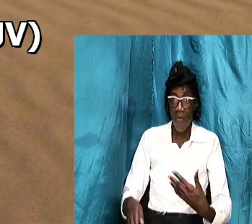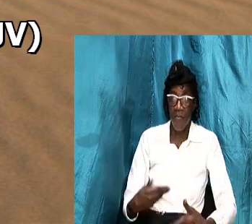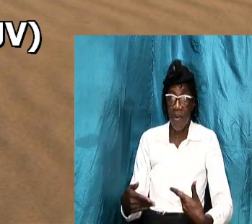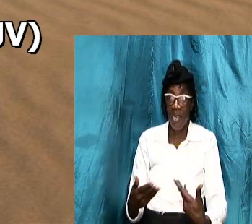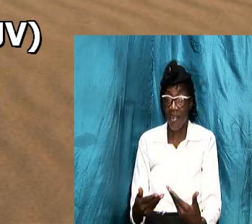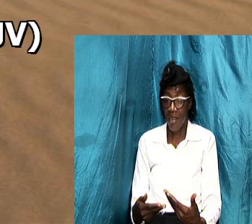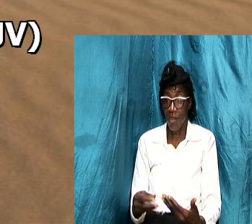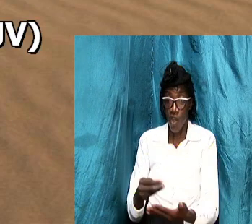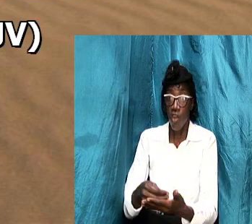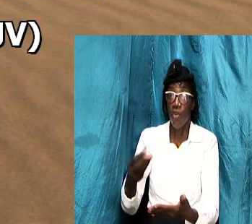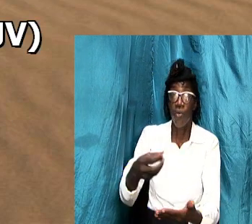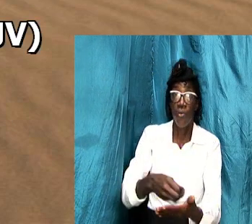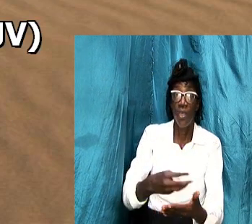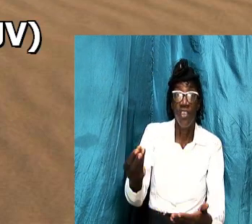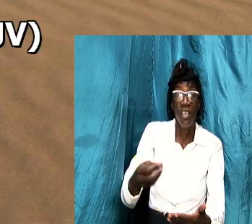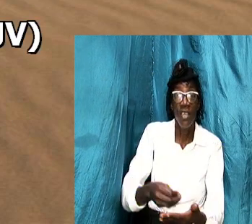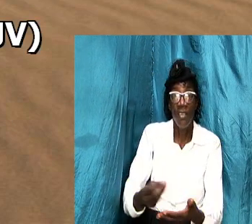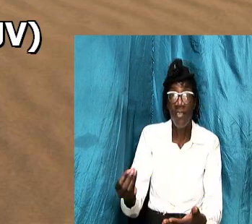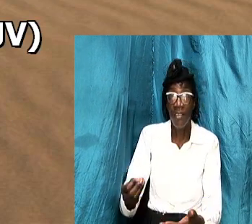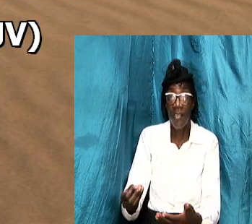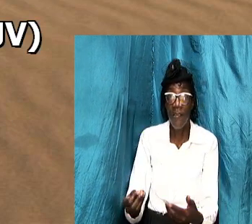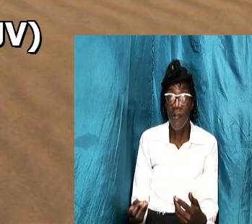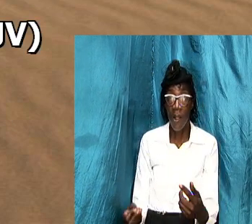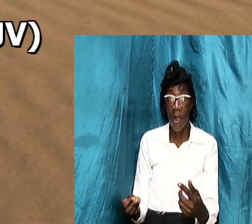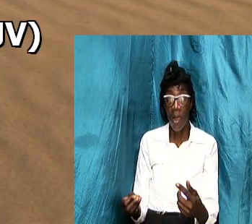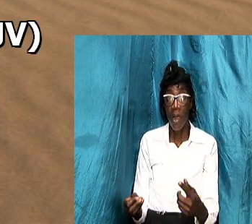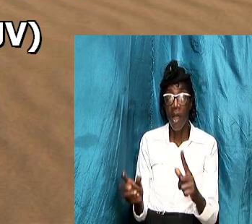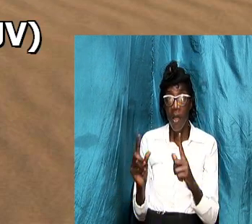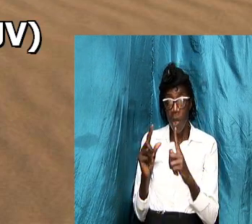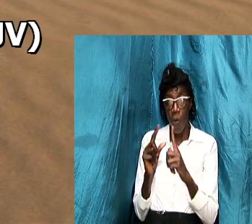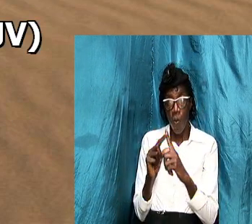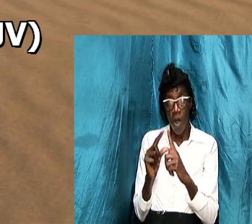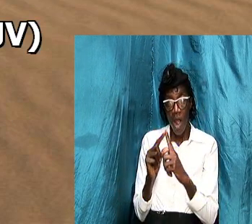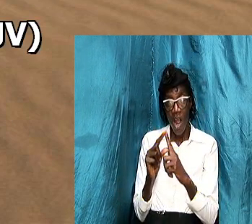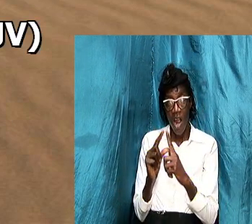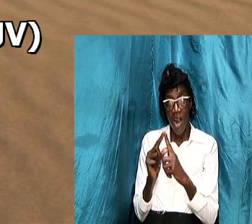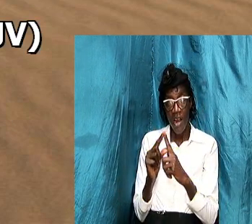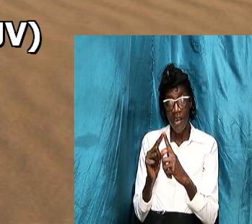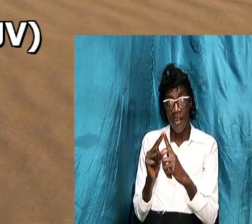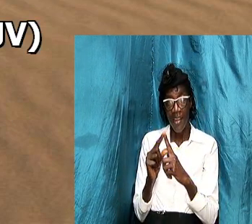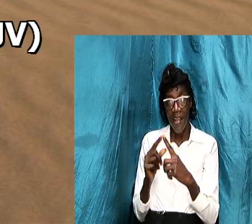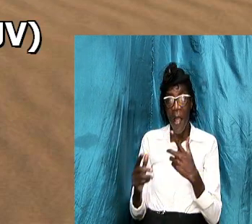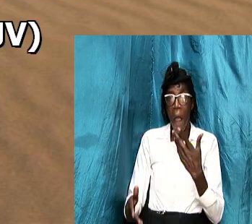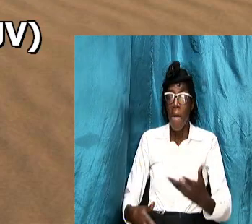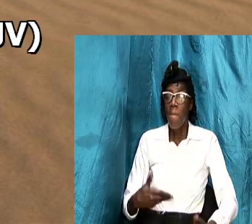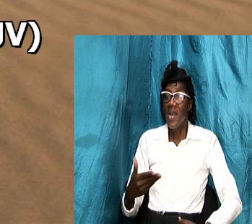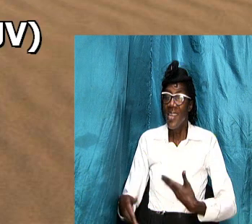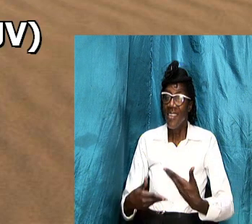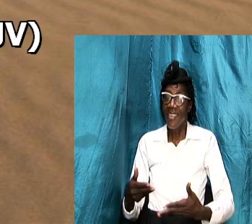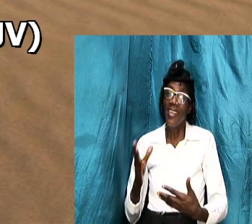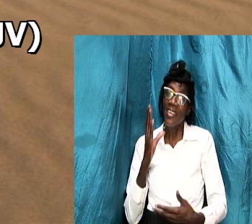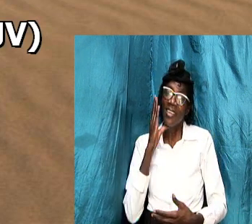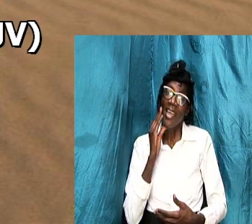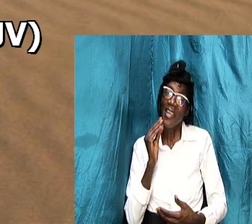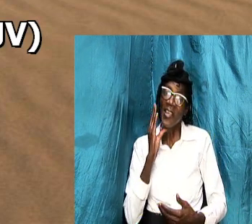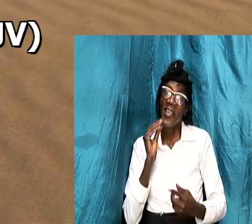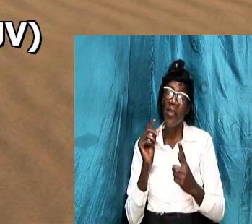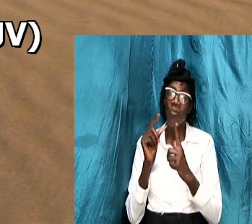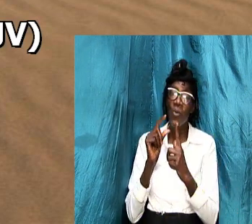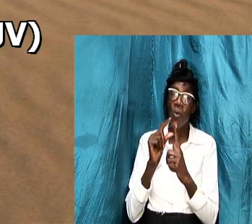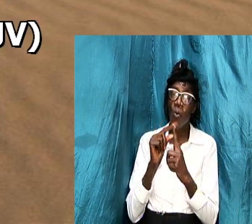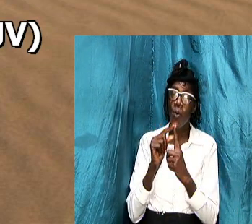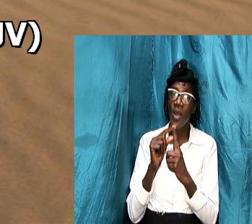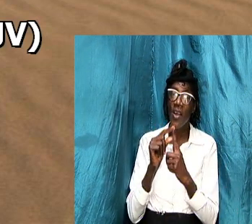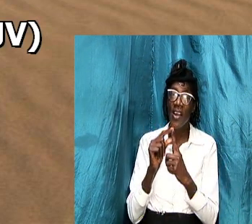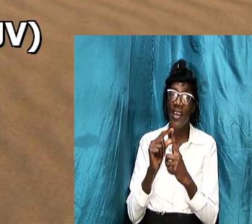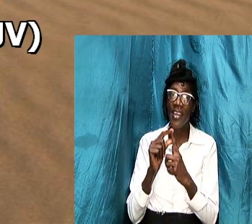last week that that word from which we got pleasant is a hebrew word and that word is